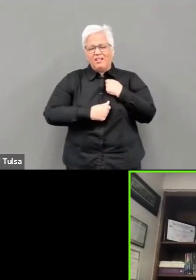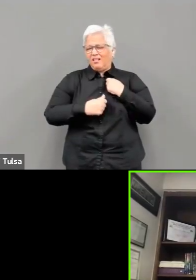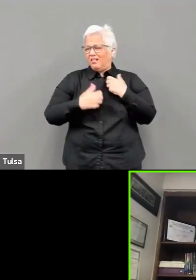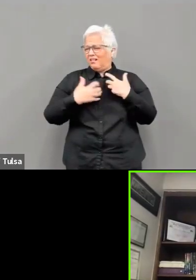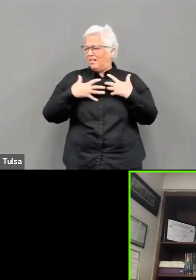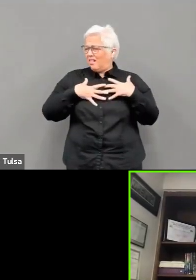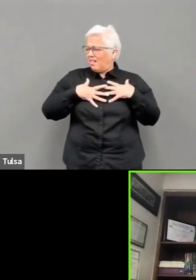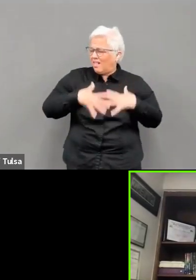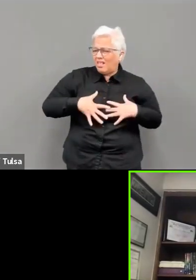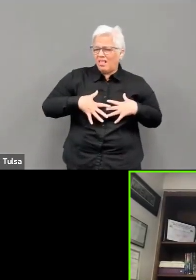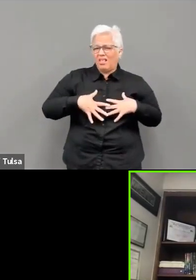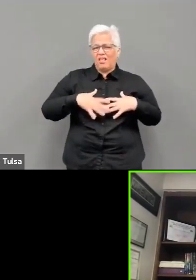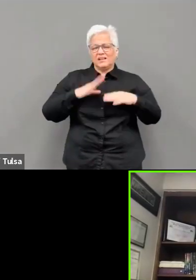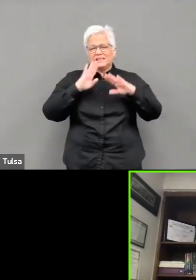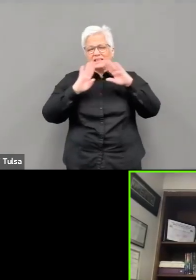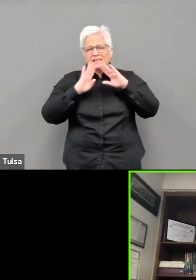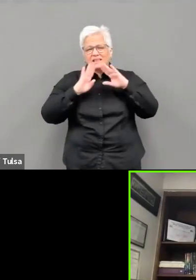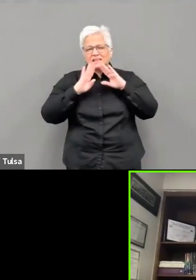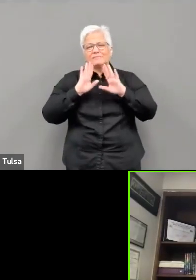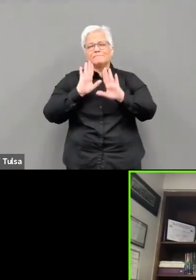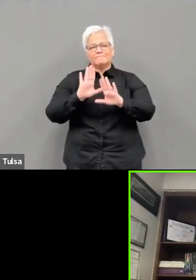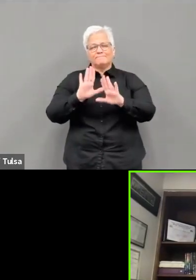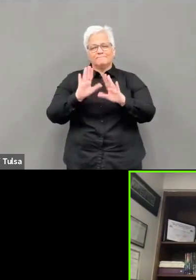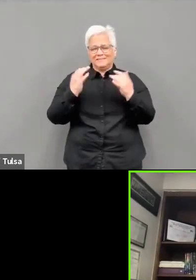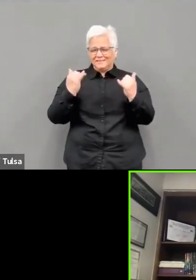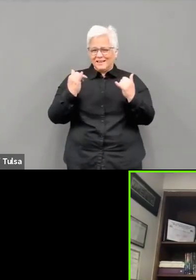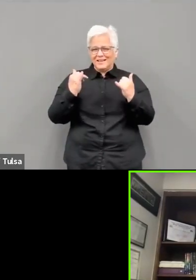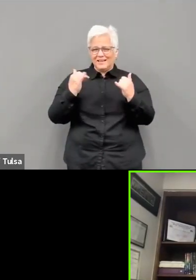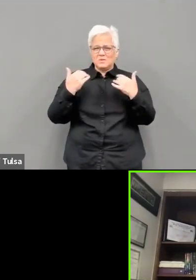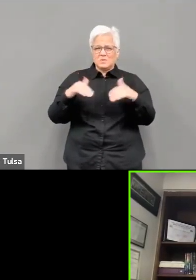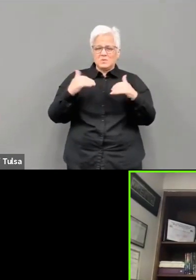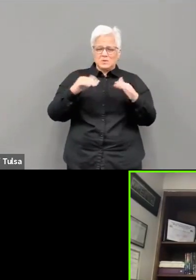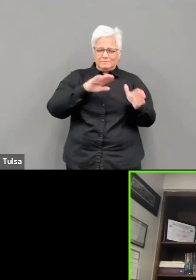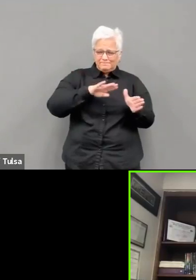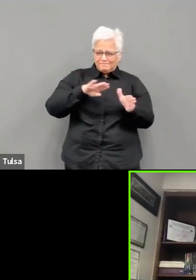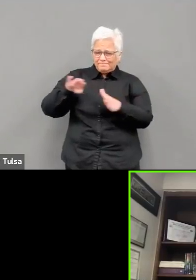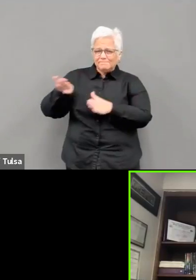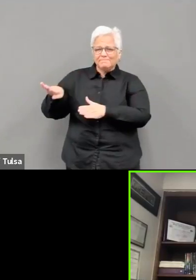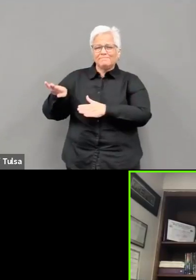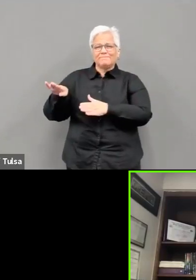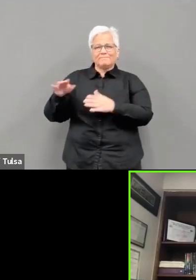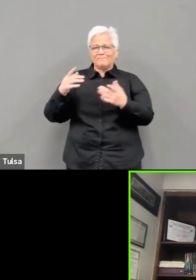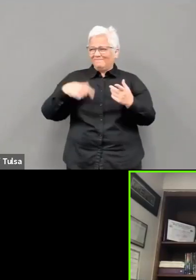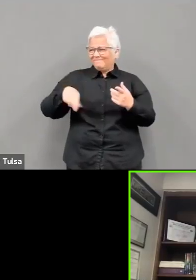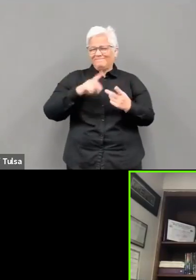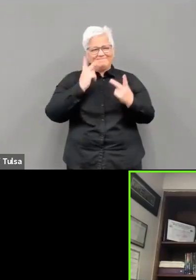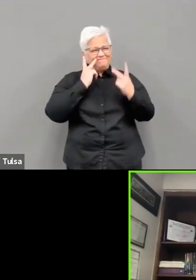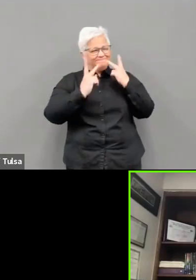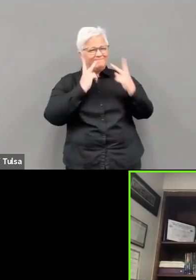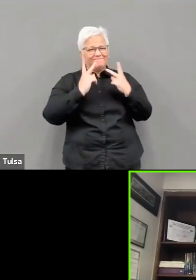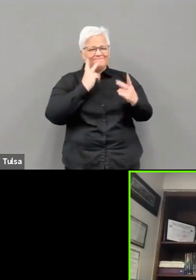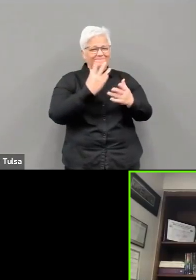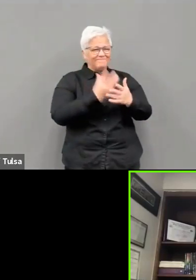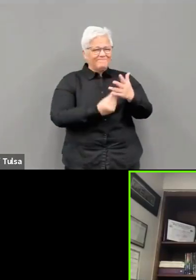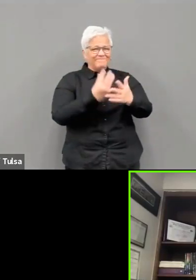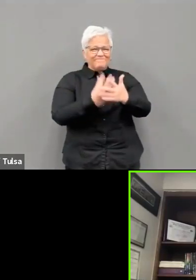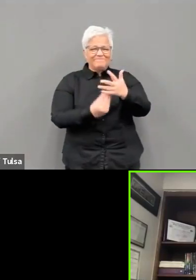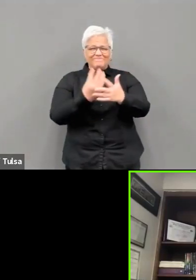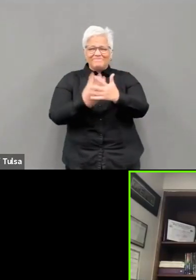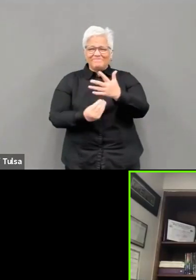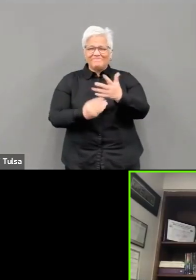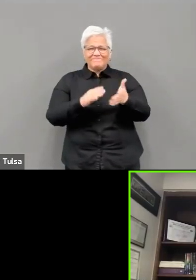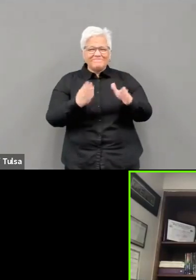get through the next day. We have lost so many people close to us and those we will never know.